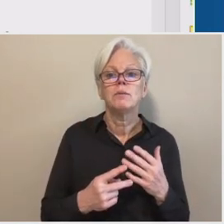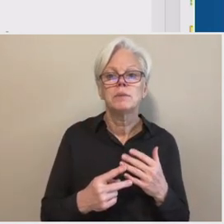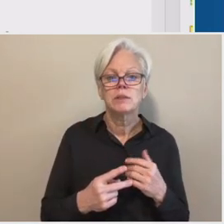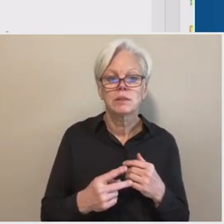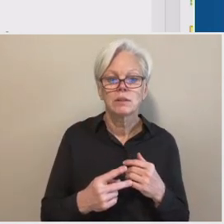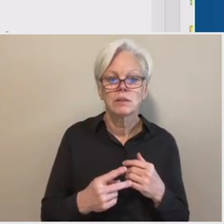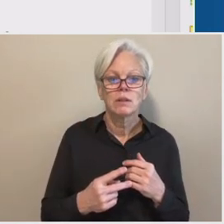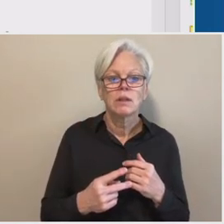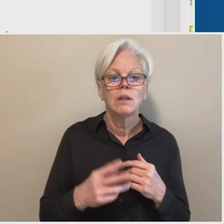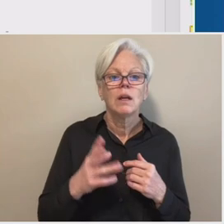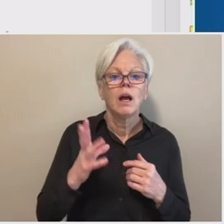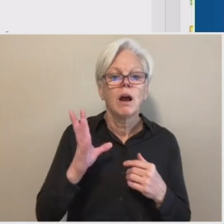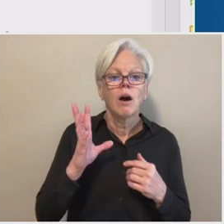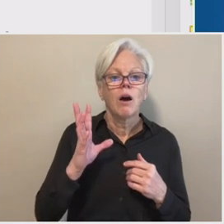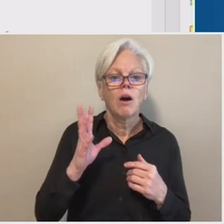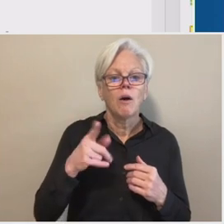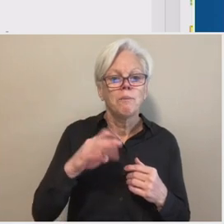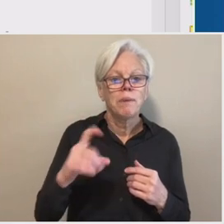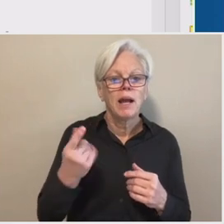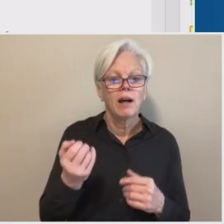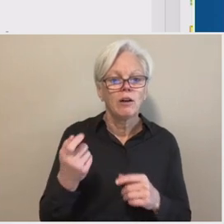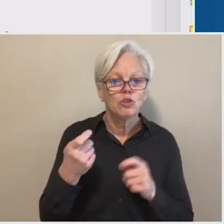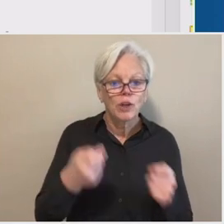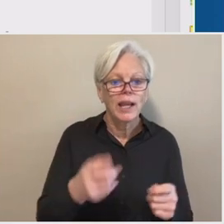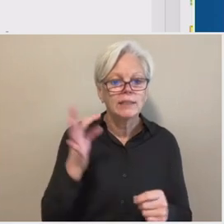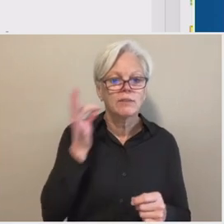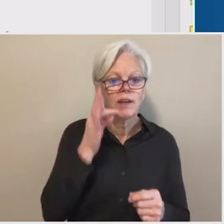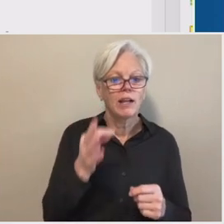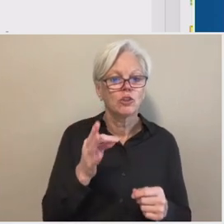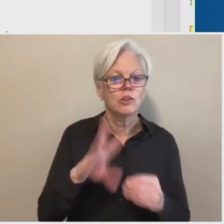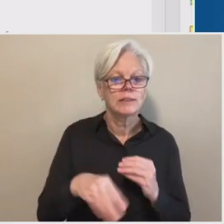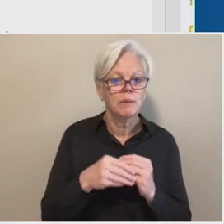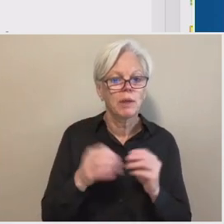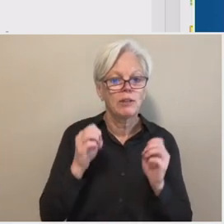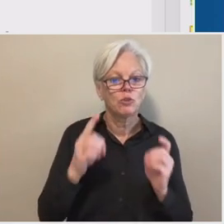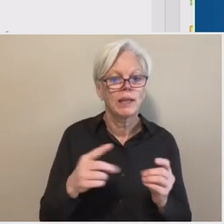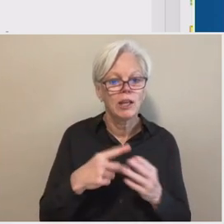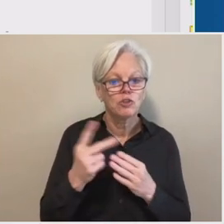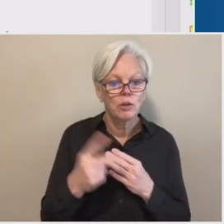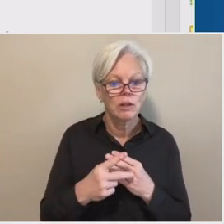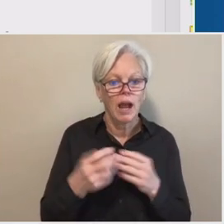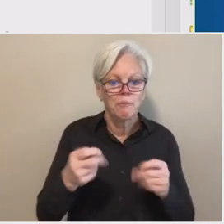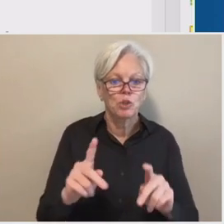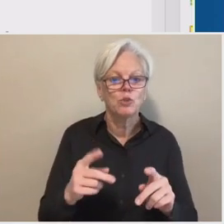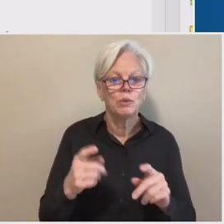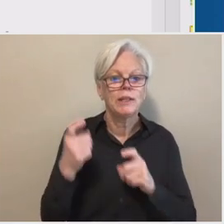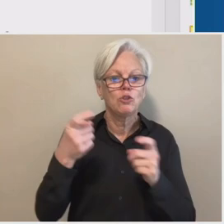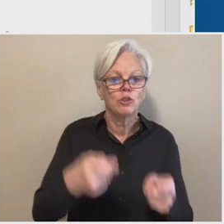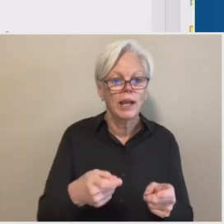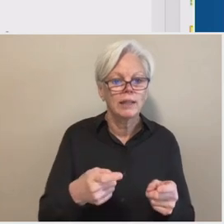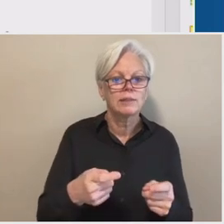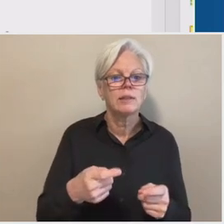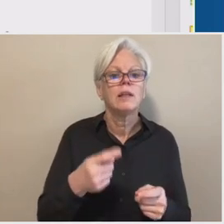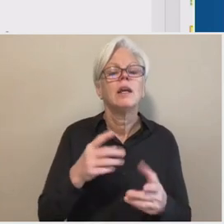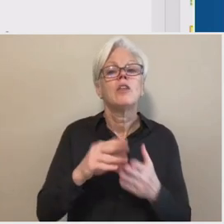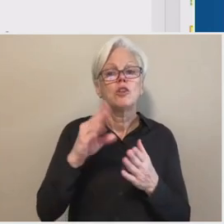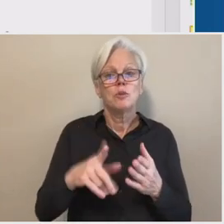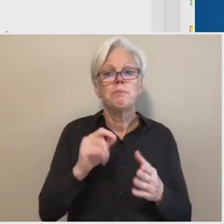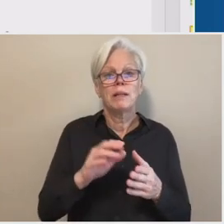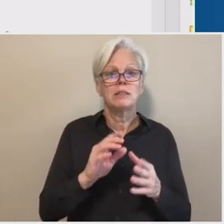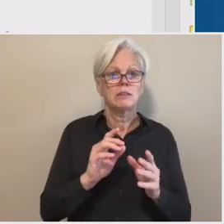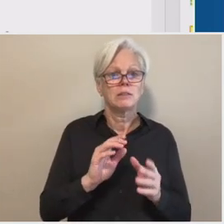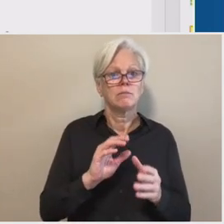Opportunity Grants, FSEOG, Teach Grants, uh, the institution is required to return all of those funds dollar for dollar to the department.